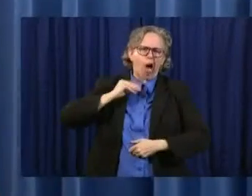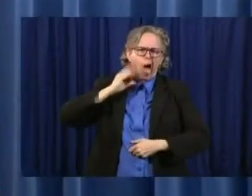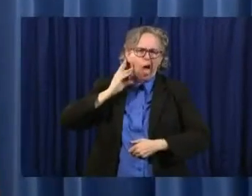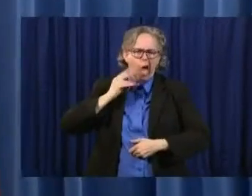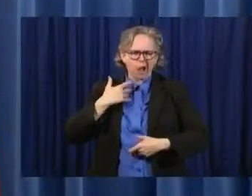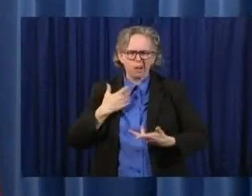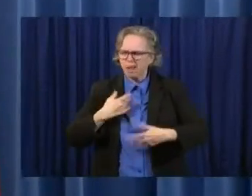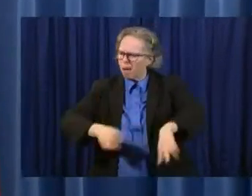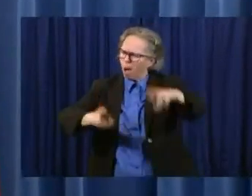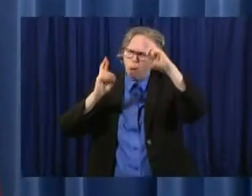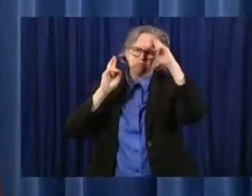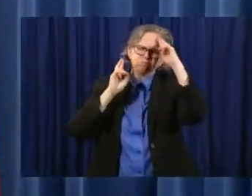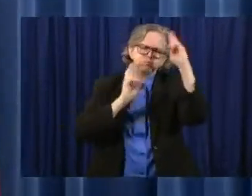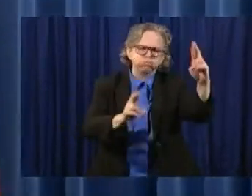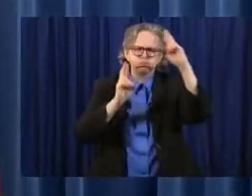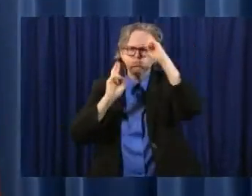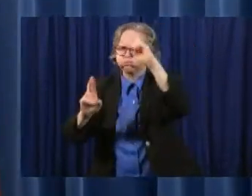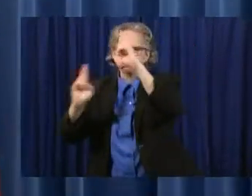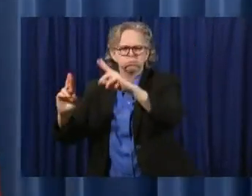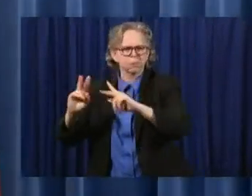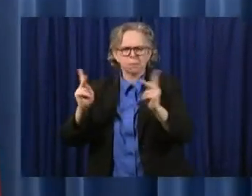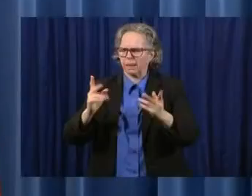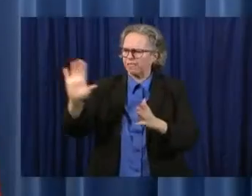constitutional right to demonstrate.